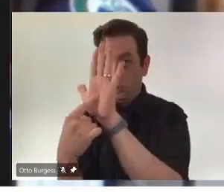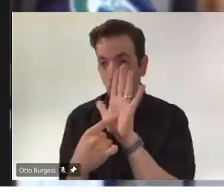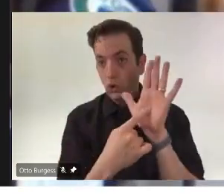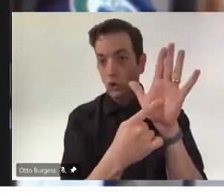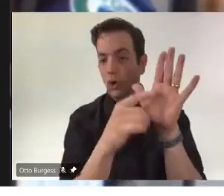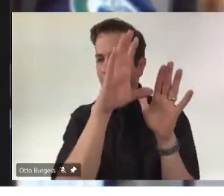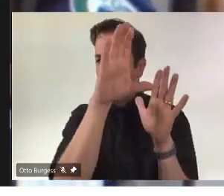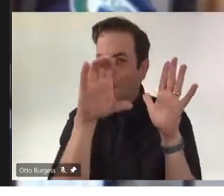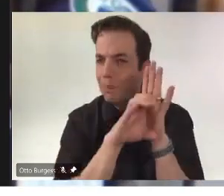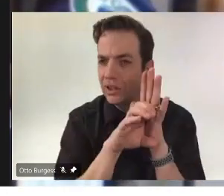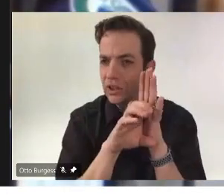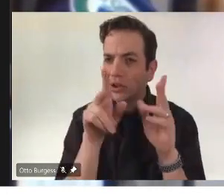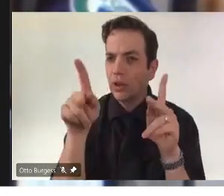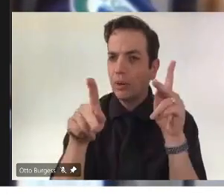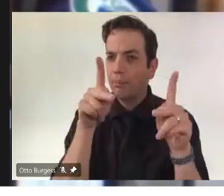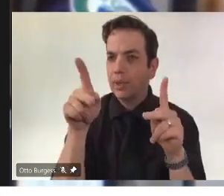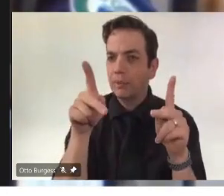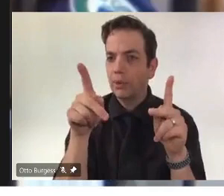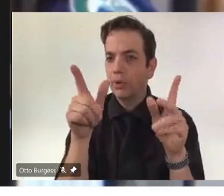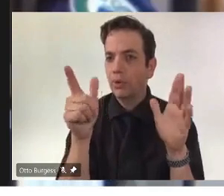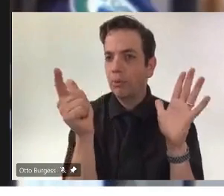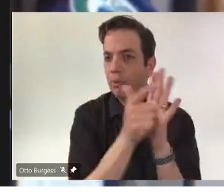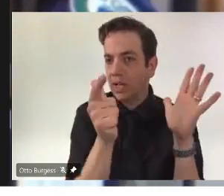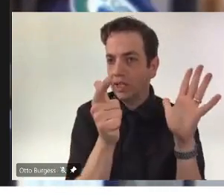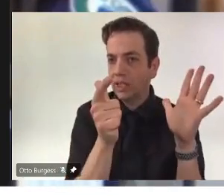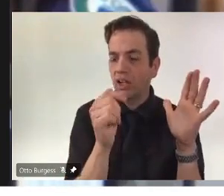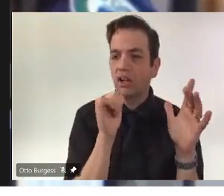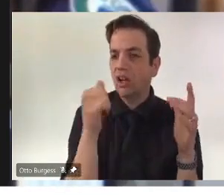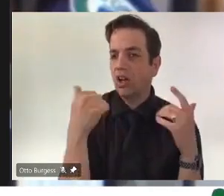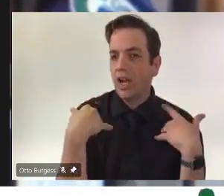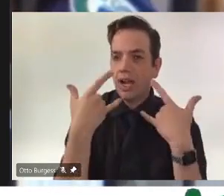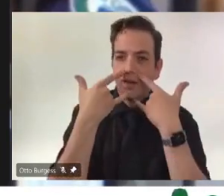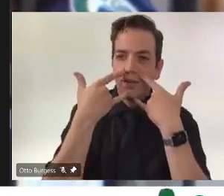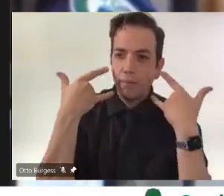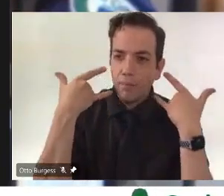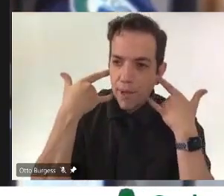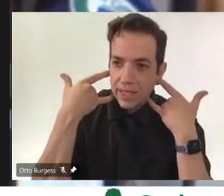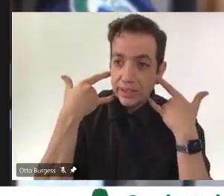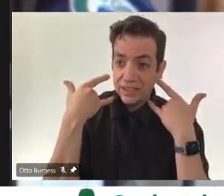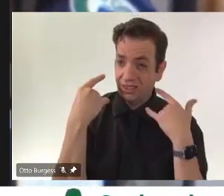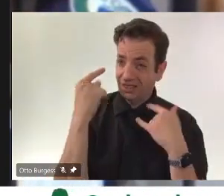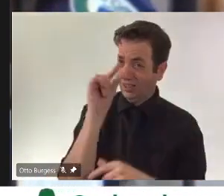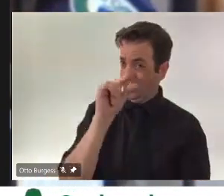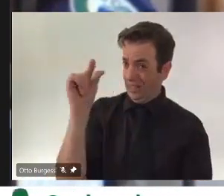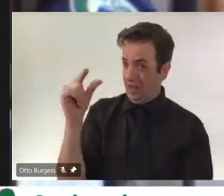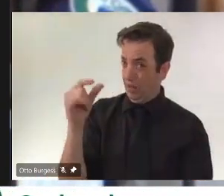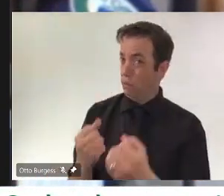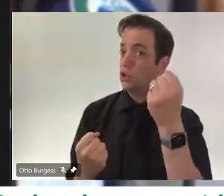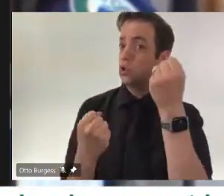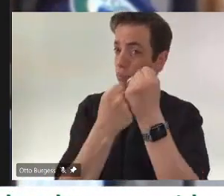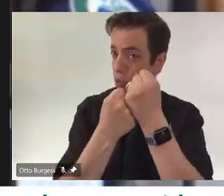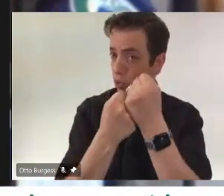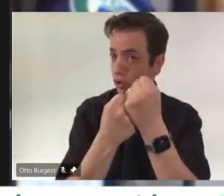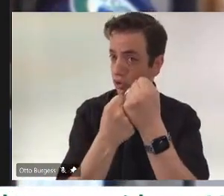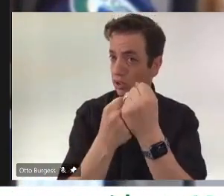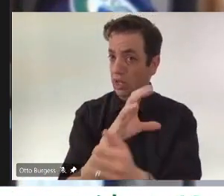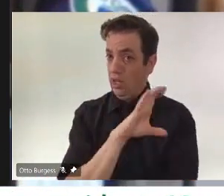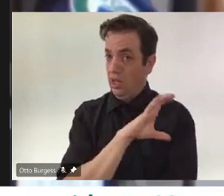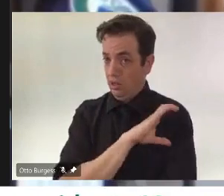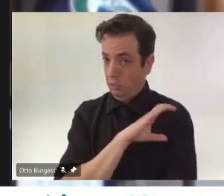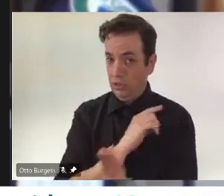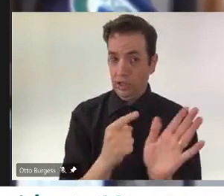response to this is if they support that action. And can you please clarify if there'll be additional fines, if